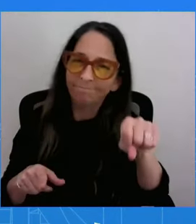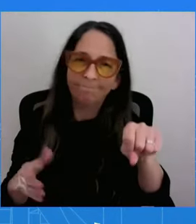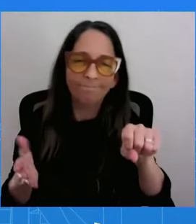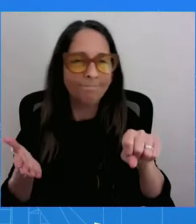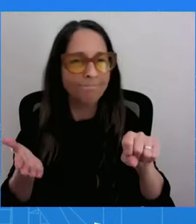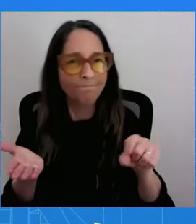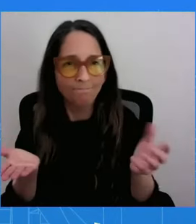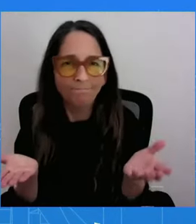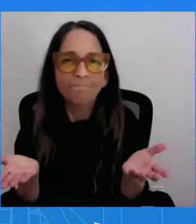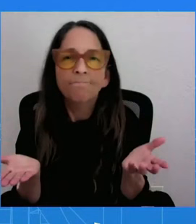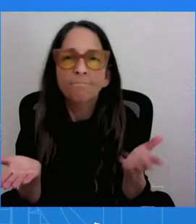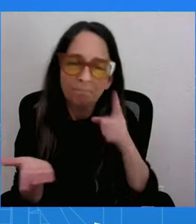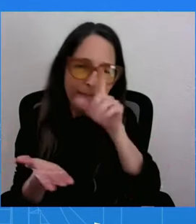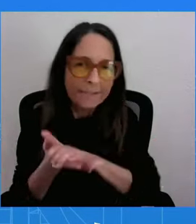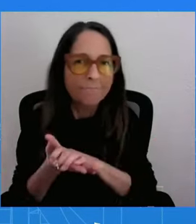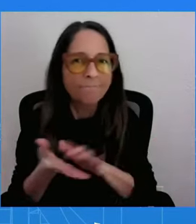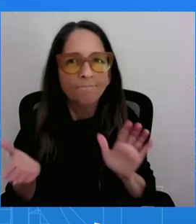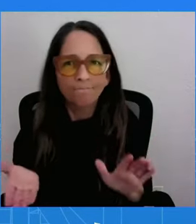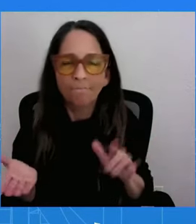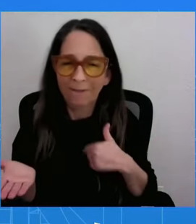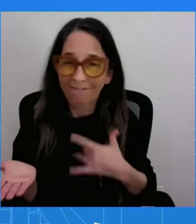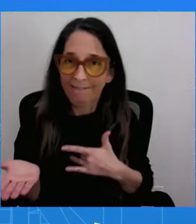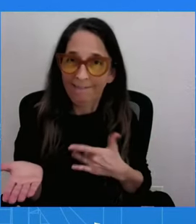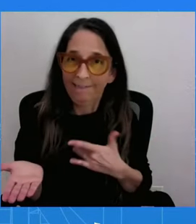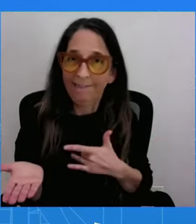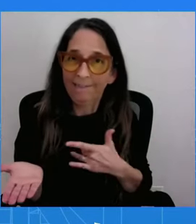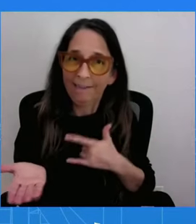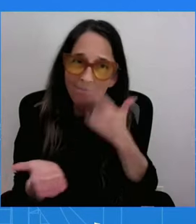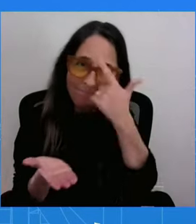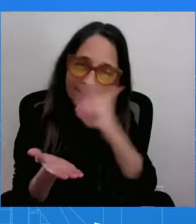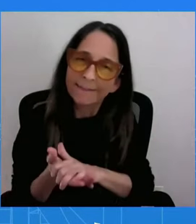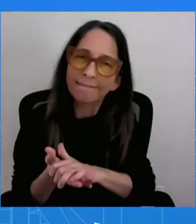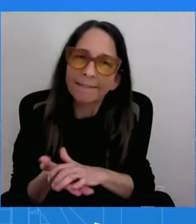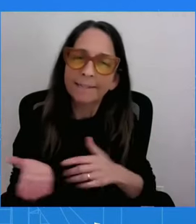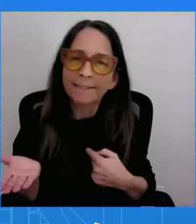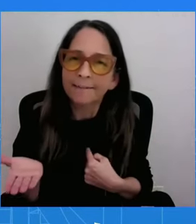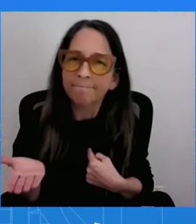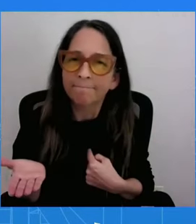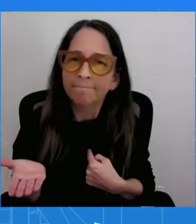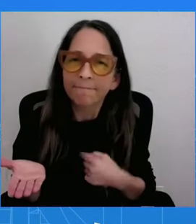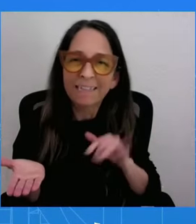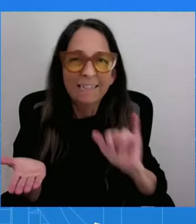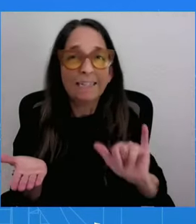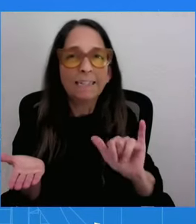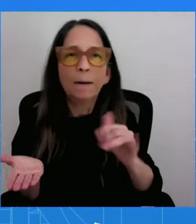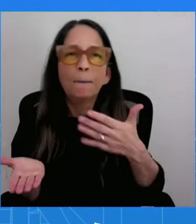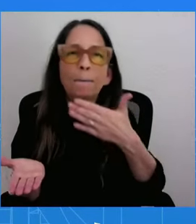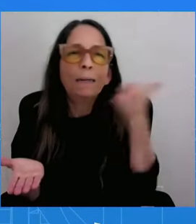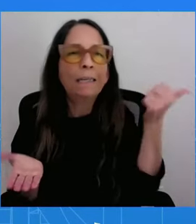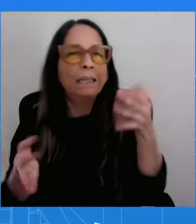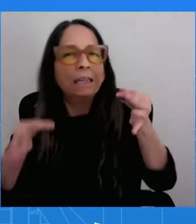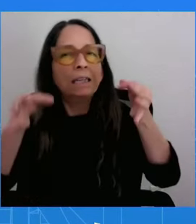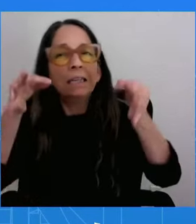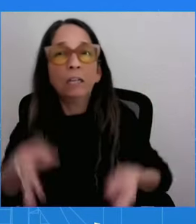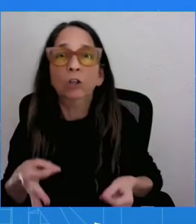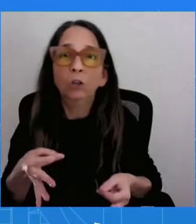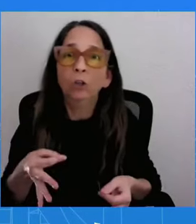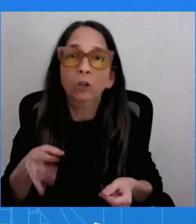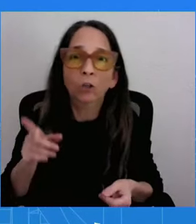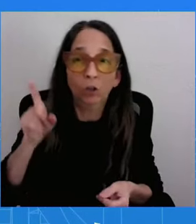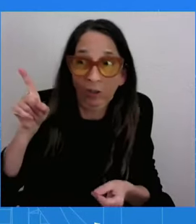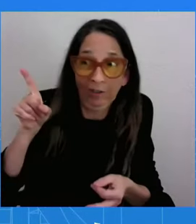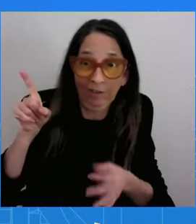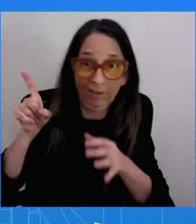believe as well when the President said that it was the best decision that he's made as picking her as his running mate,